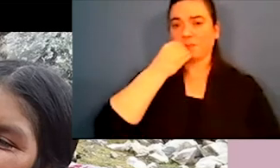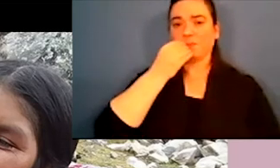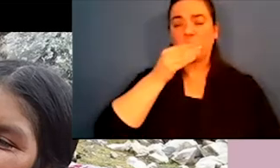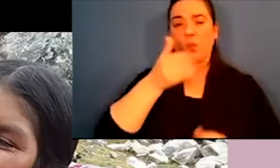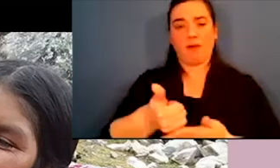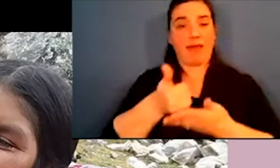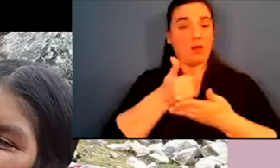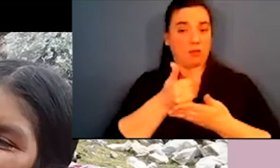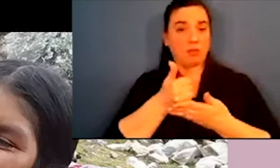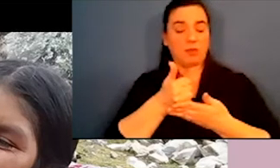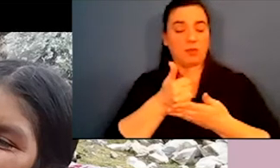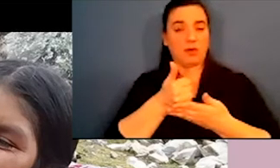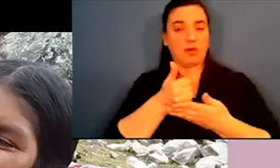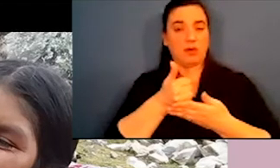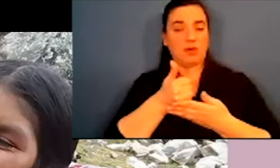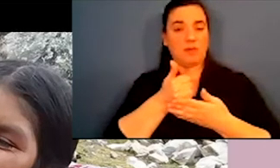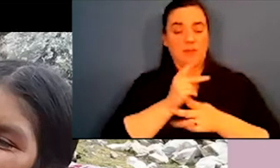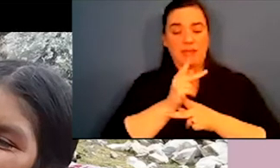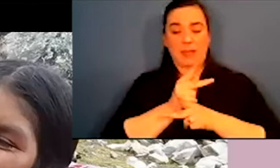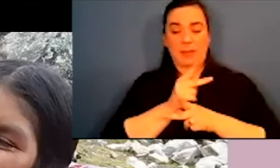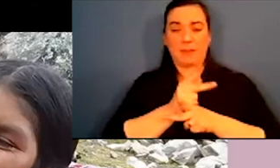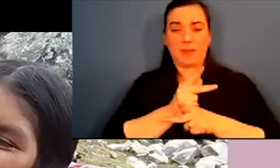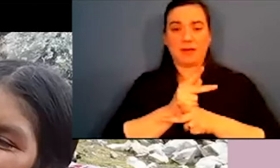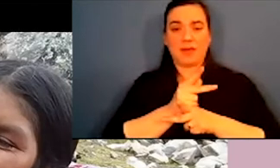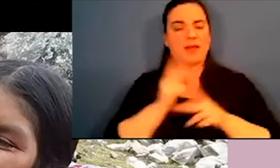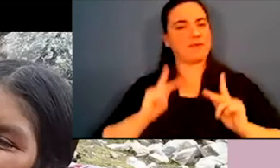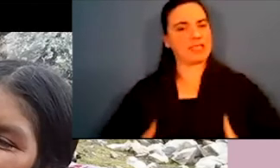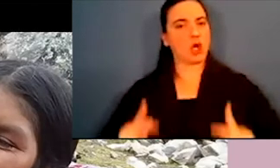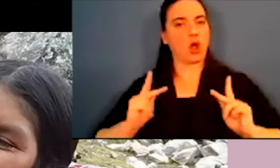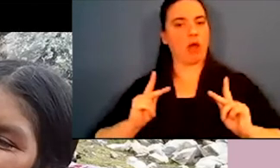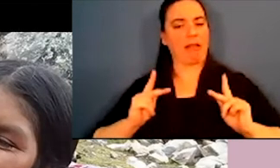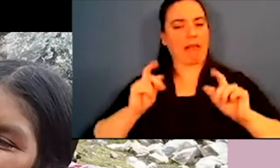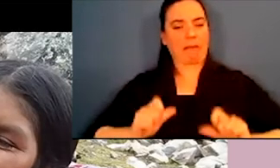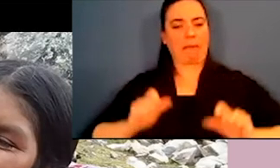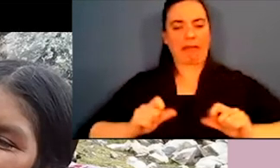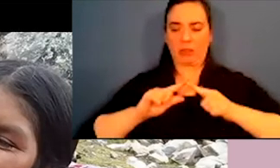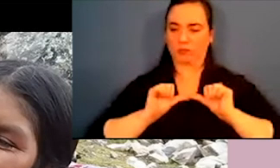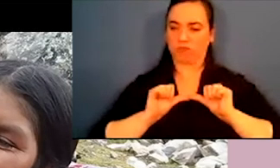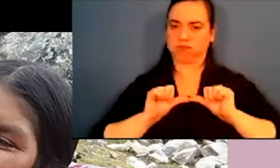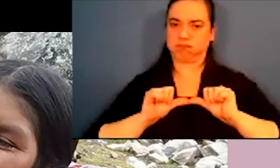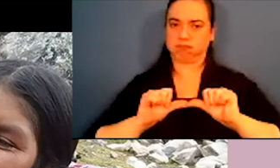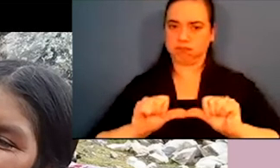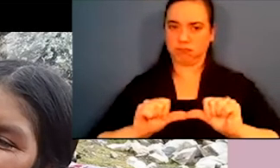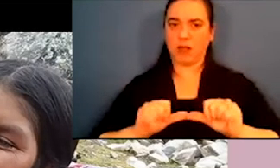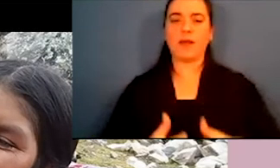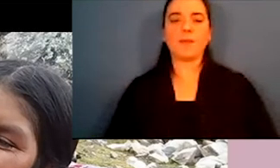would help or do help in keeping